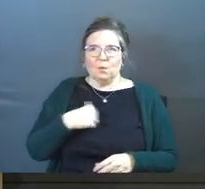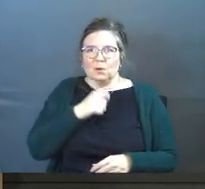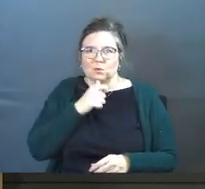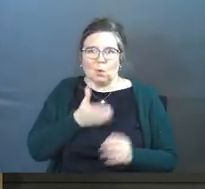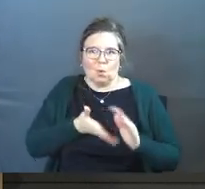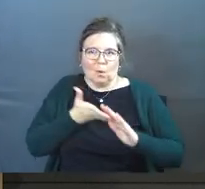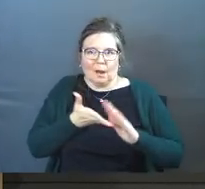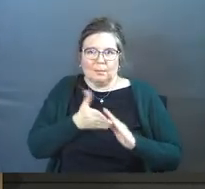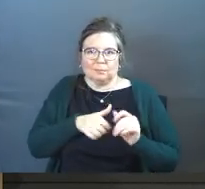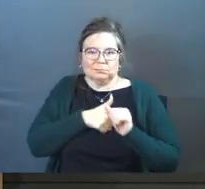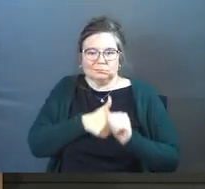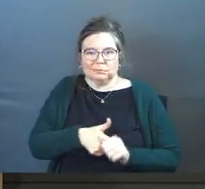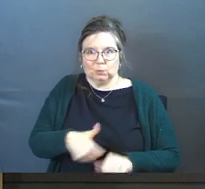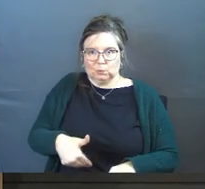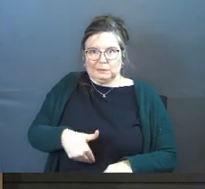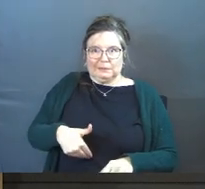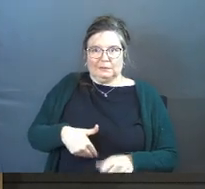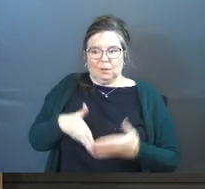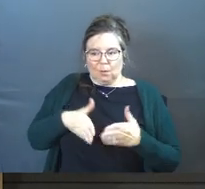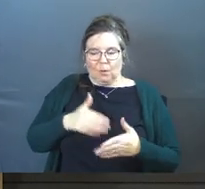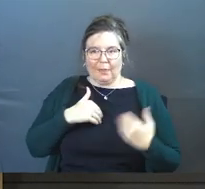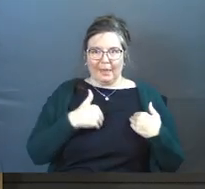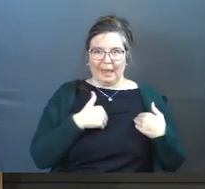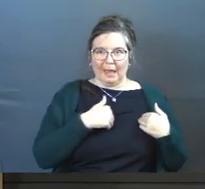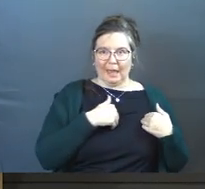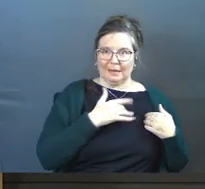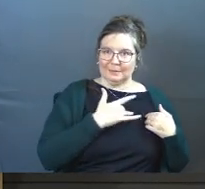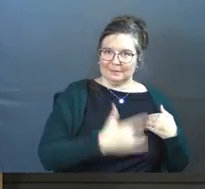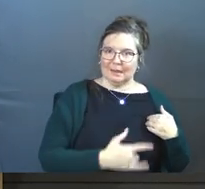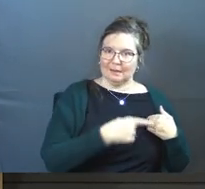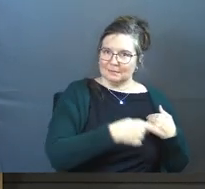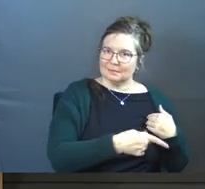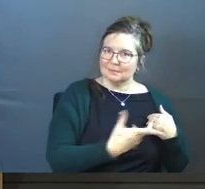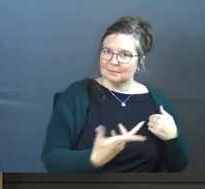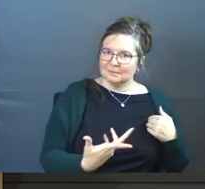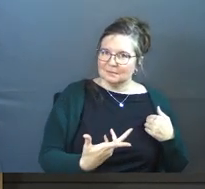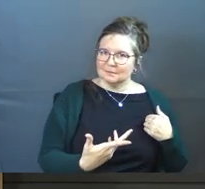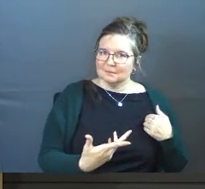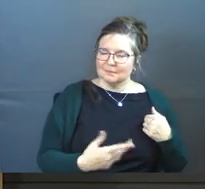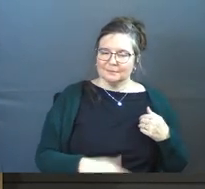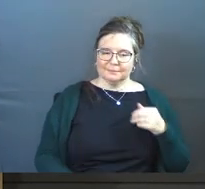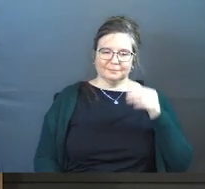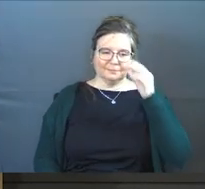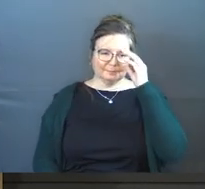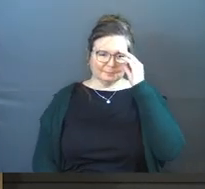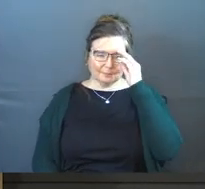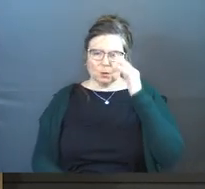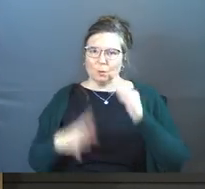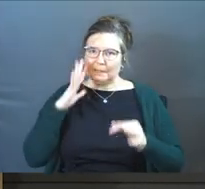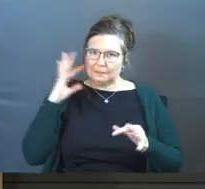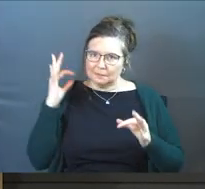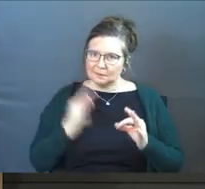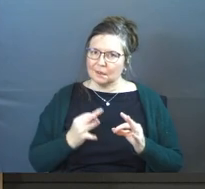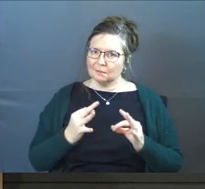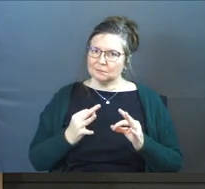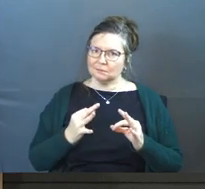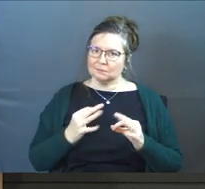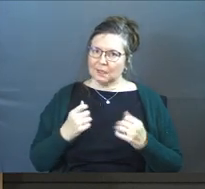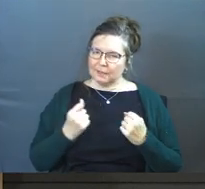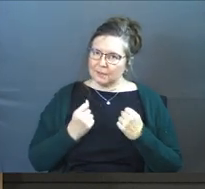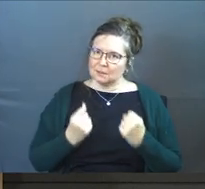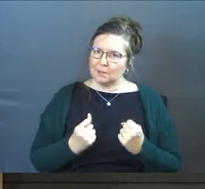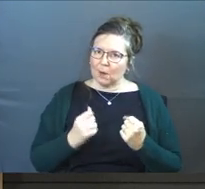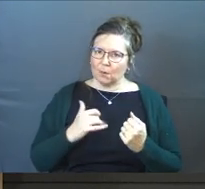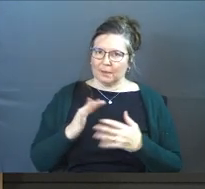operate according to instinct the way that the animal kingdom might. We make a choice. And there's